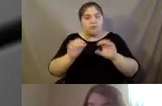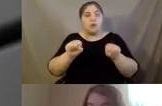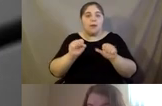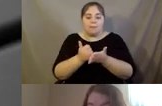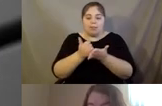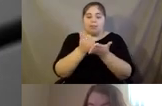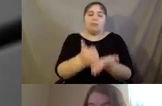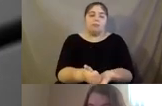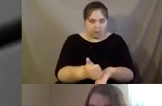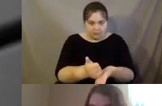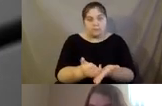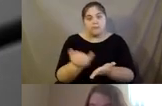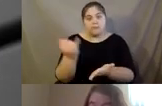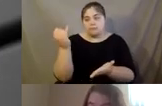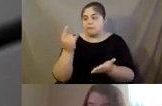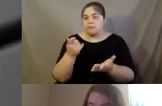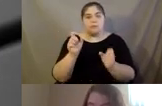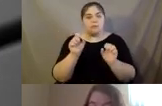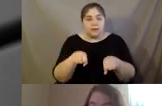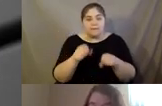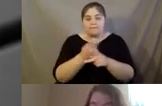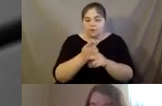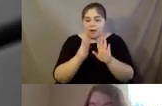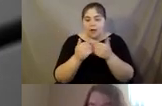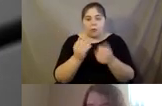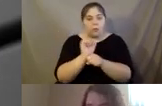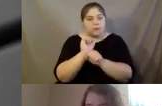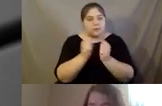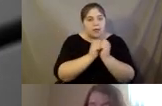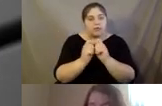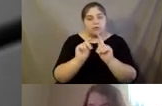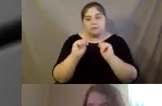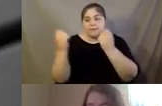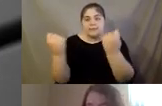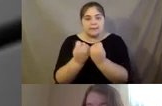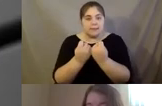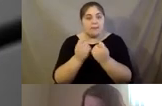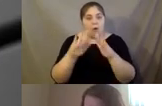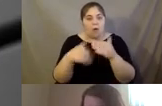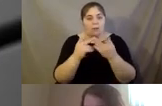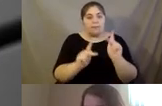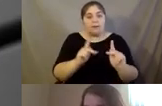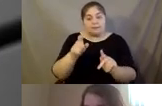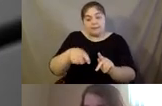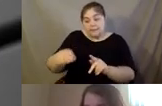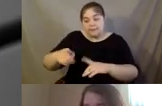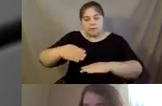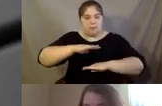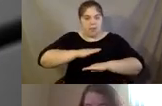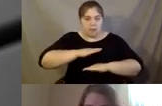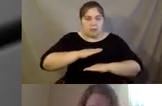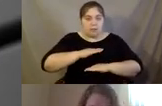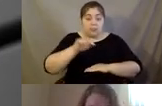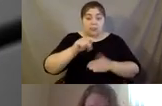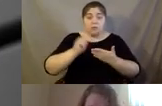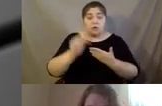these red flags pop up and how can we teamwork this to make sure that all the individual's needs are met. And certainly these programs feel like they would